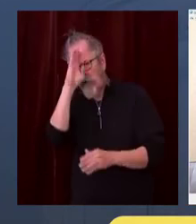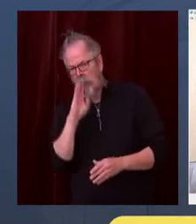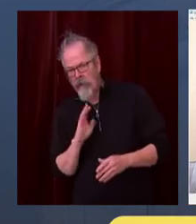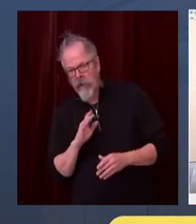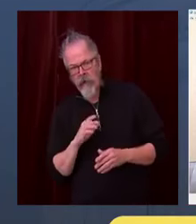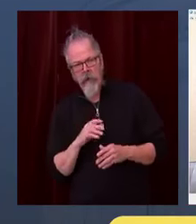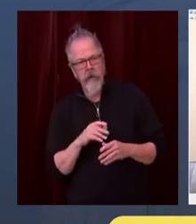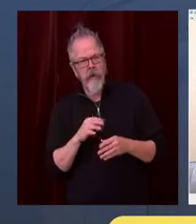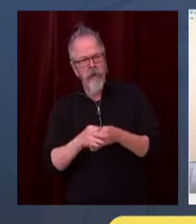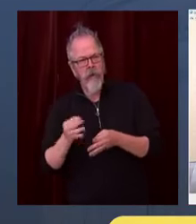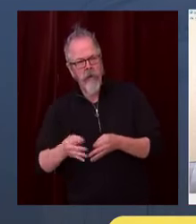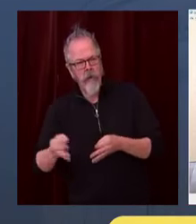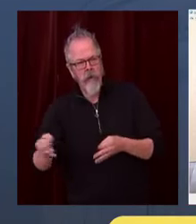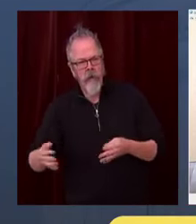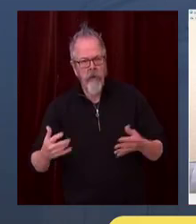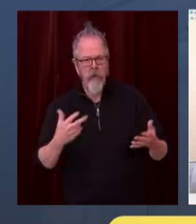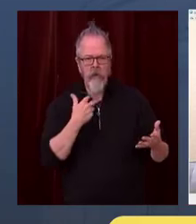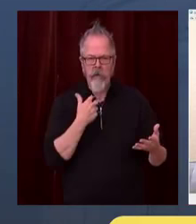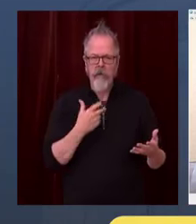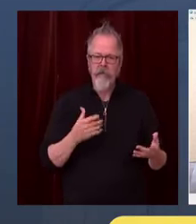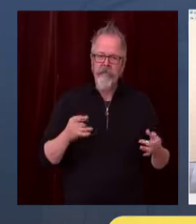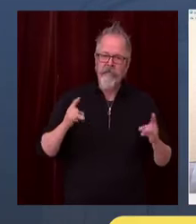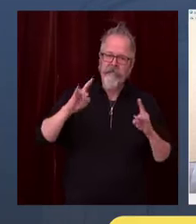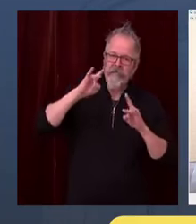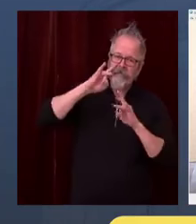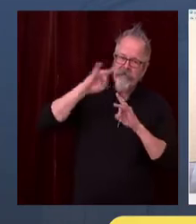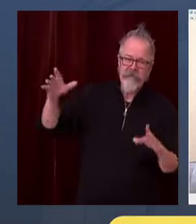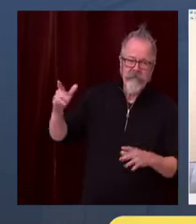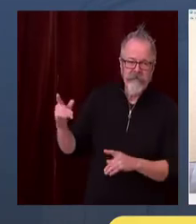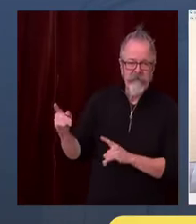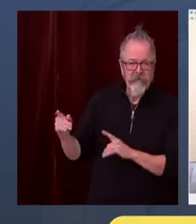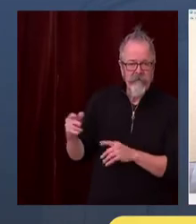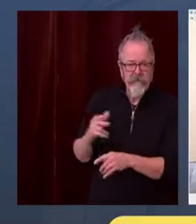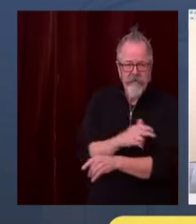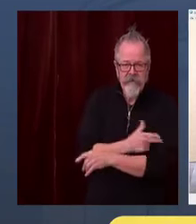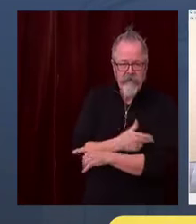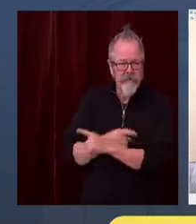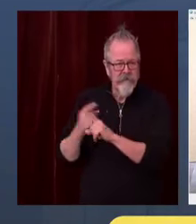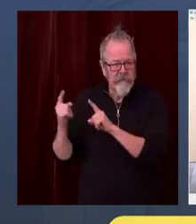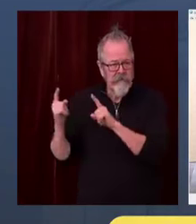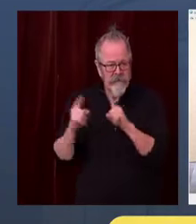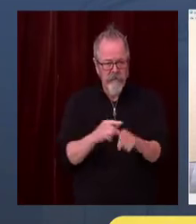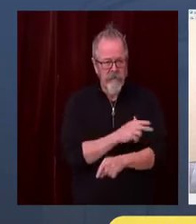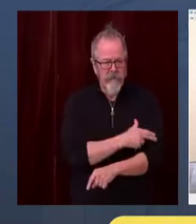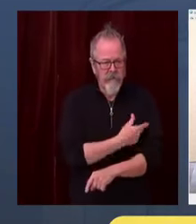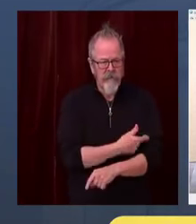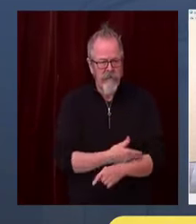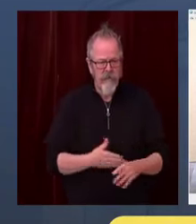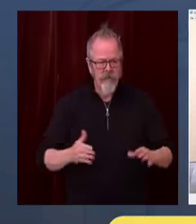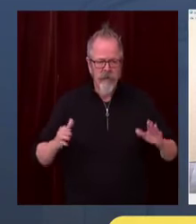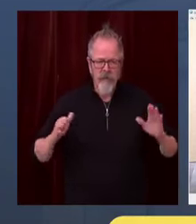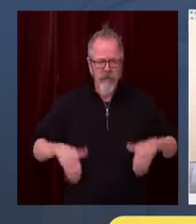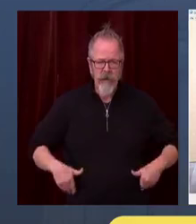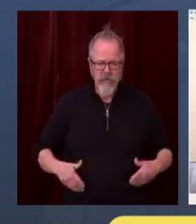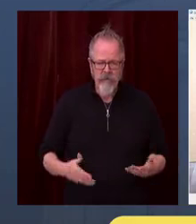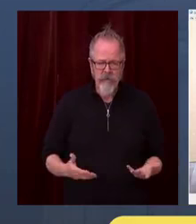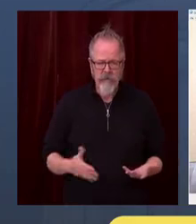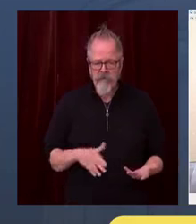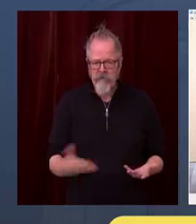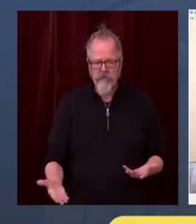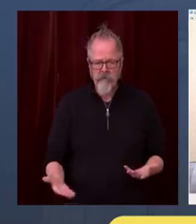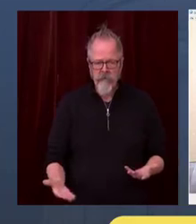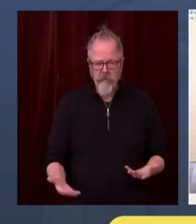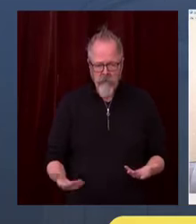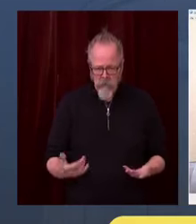vaccine distribution, which will hopefully begin in the next month or two, and we can begin to vaccinate our population. Thank you. Thanks, Dr.